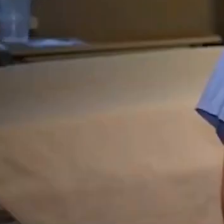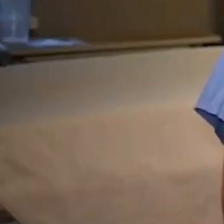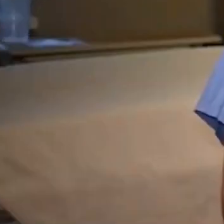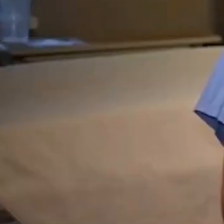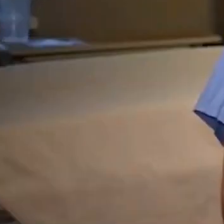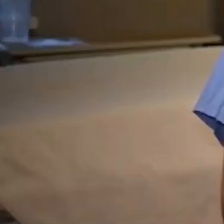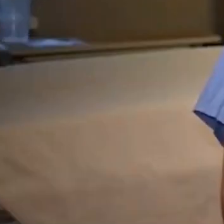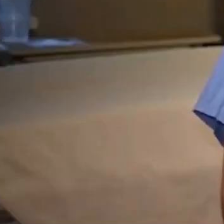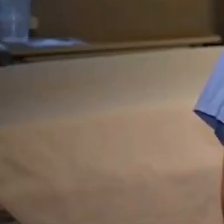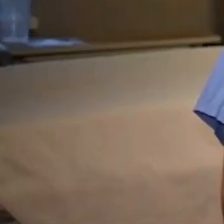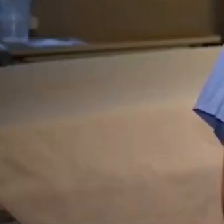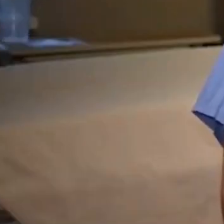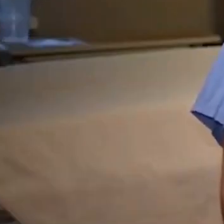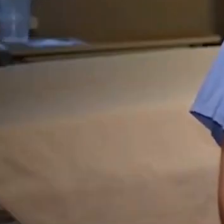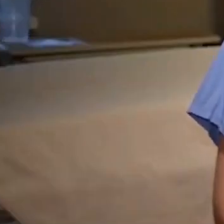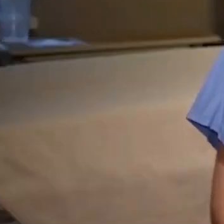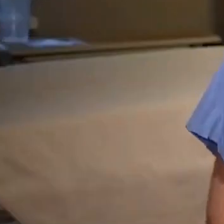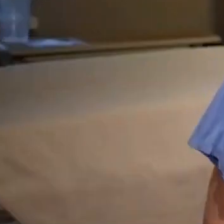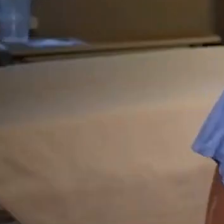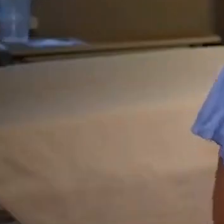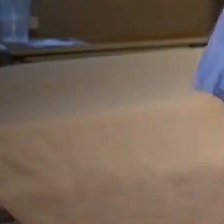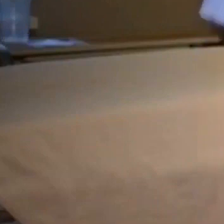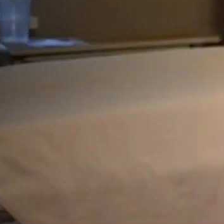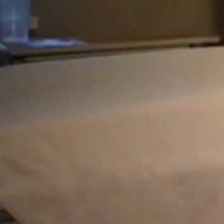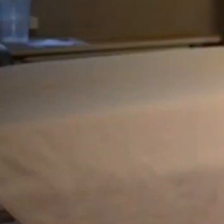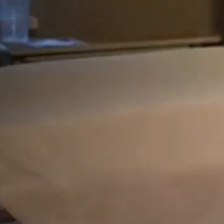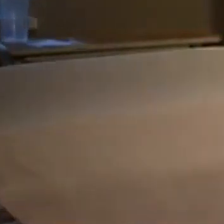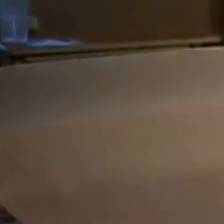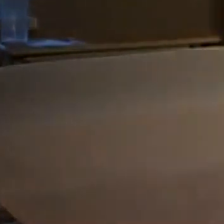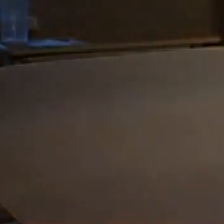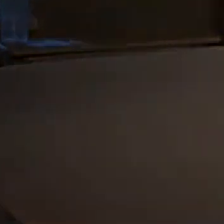Please help us save lives. Thank you.